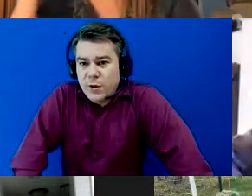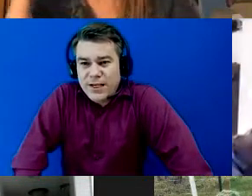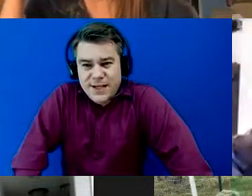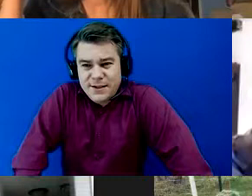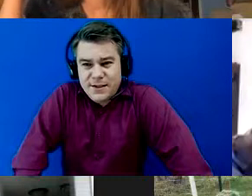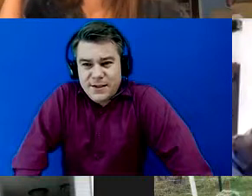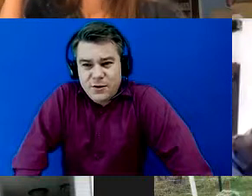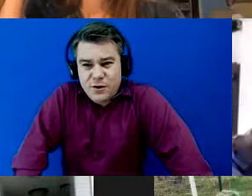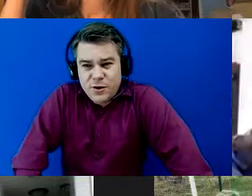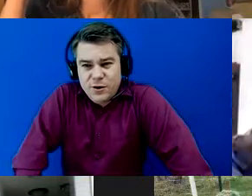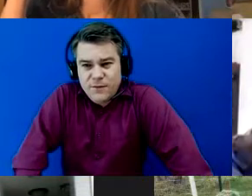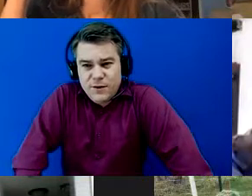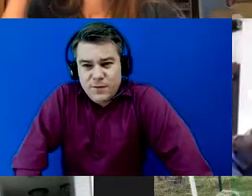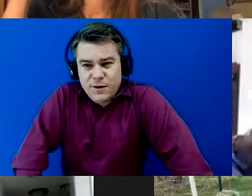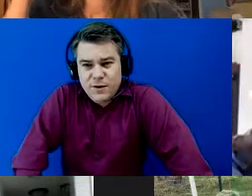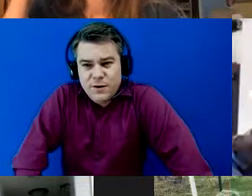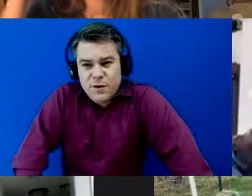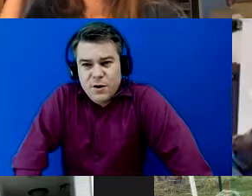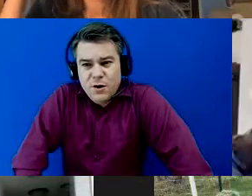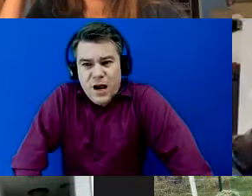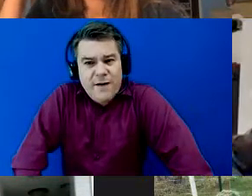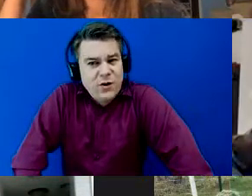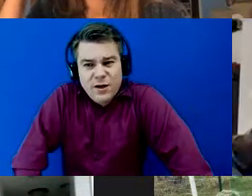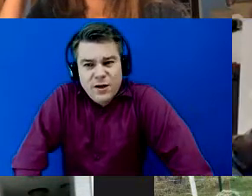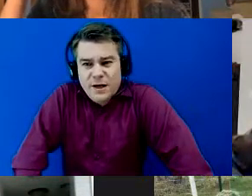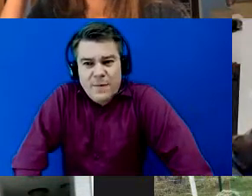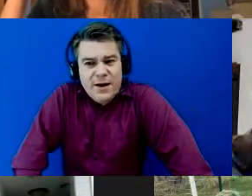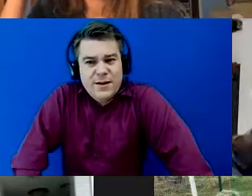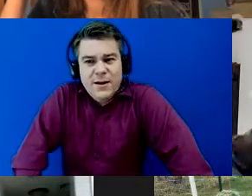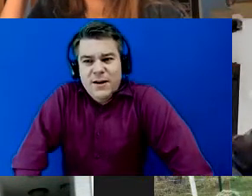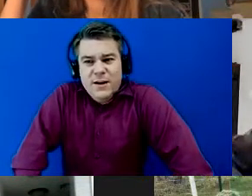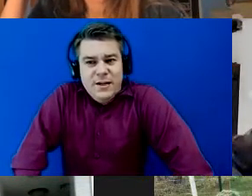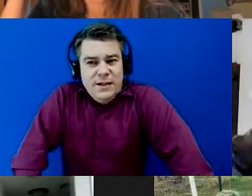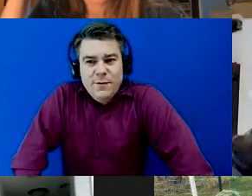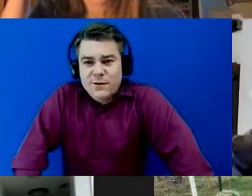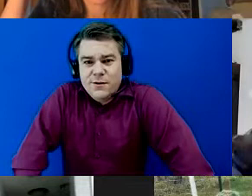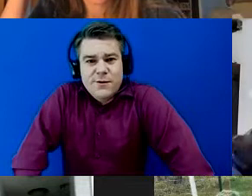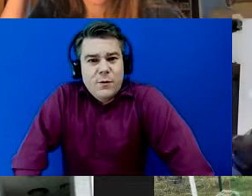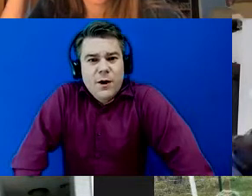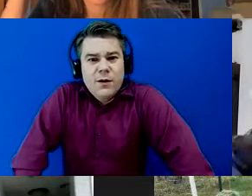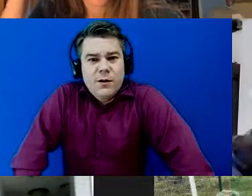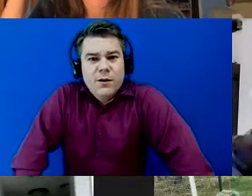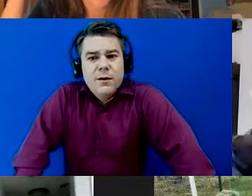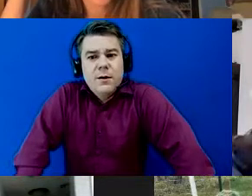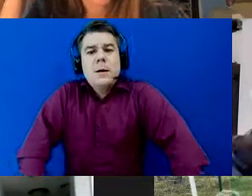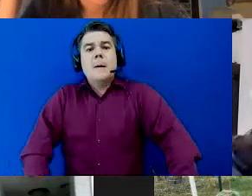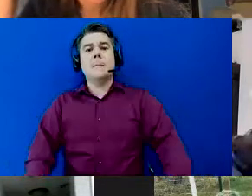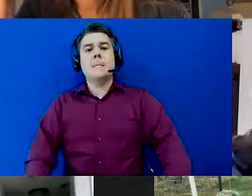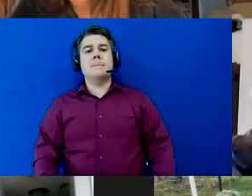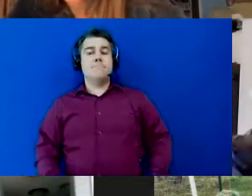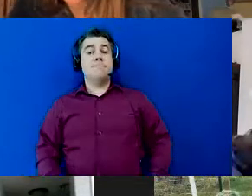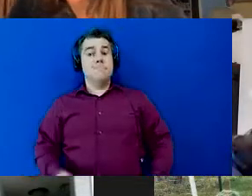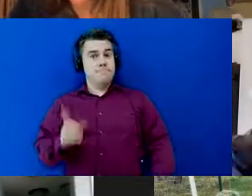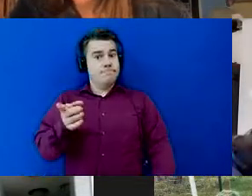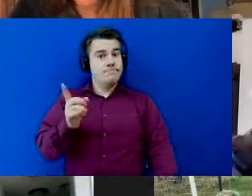2020 is that still good for this month you know i haven't heard anything about it in emails in a while i know i